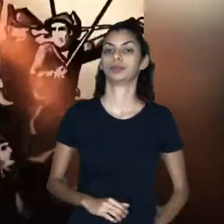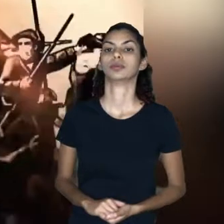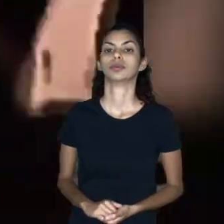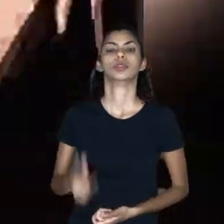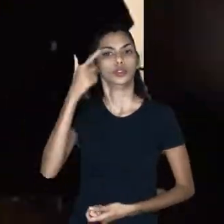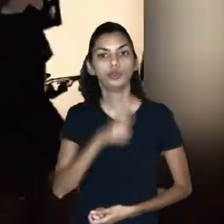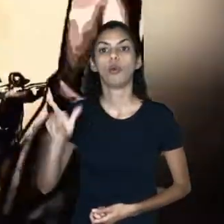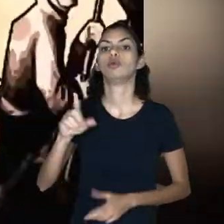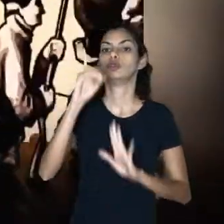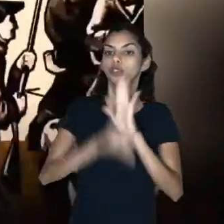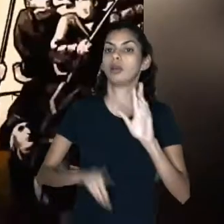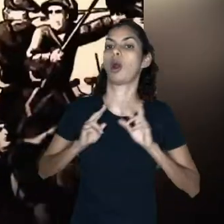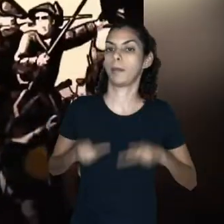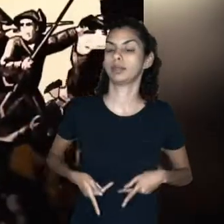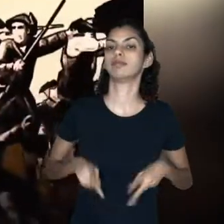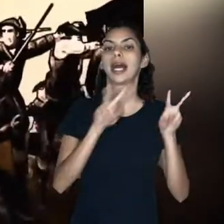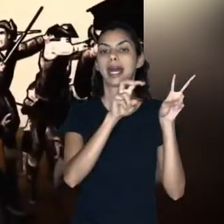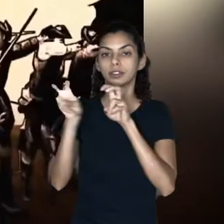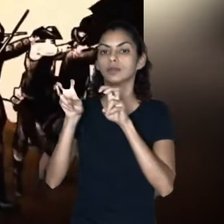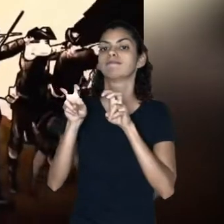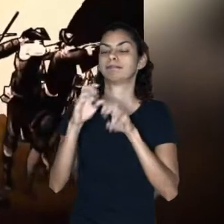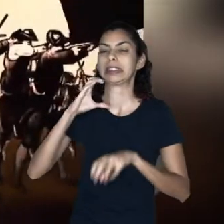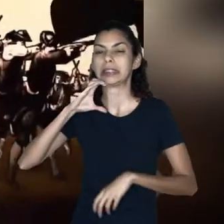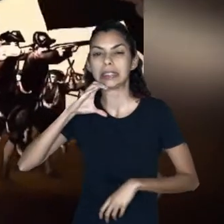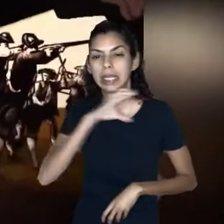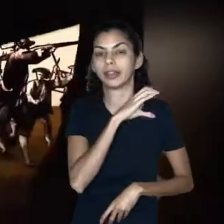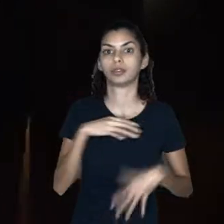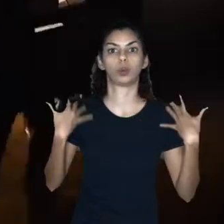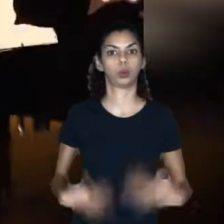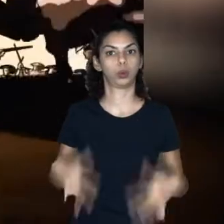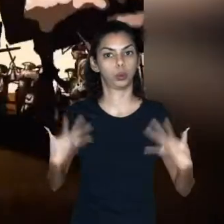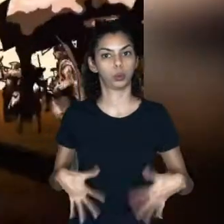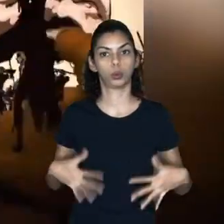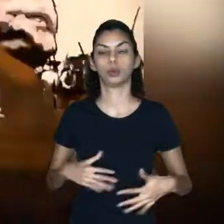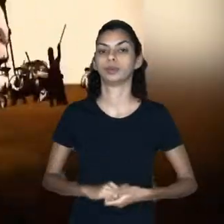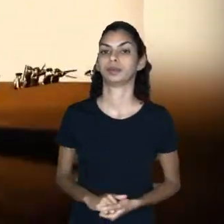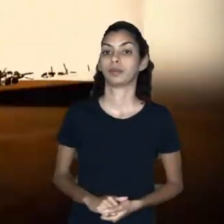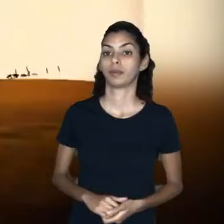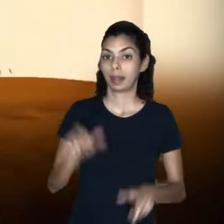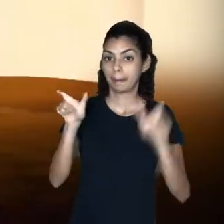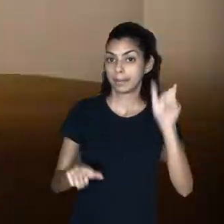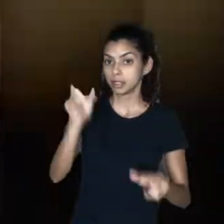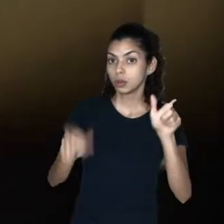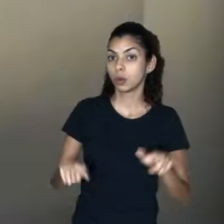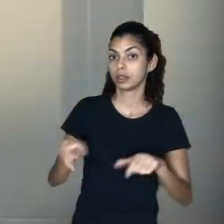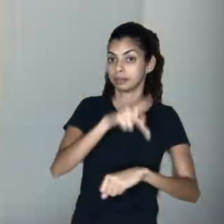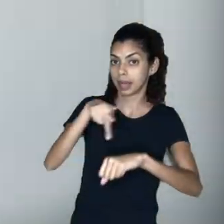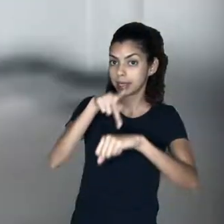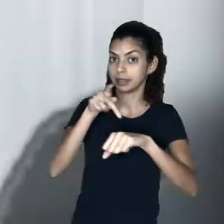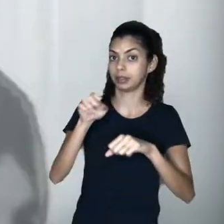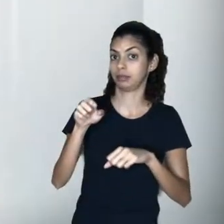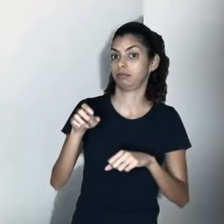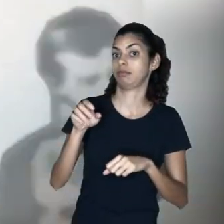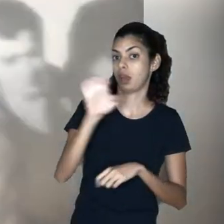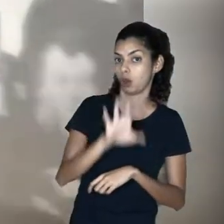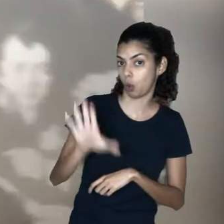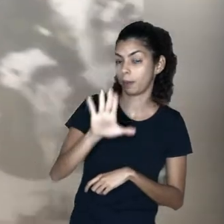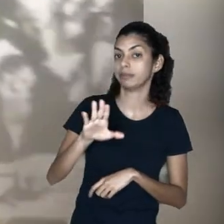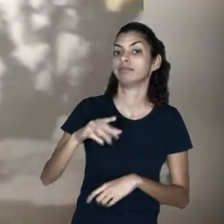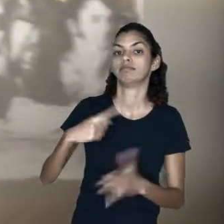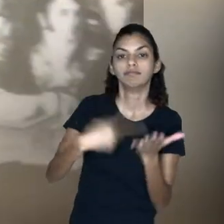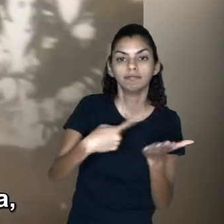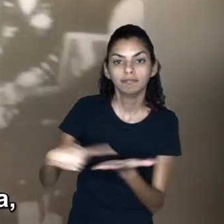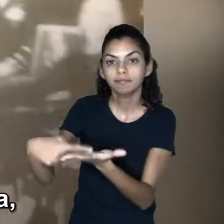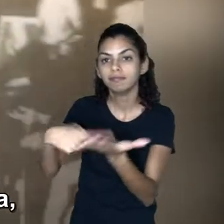forces and defeated him. Human rights was again a hot topic. They drew up international